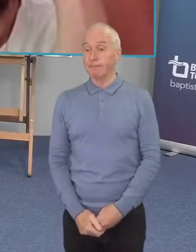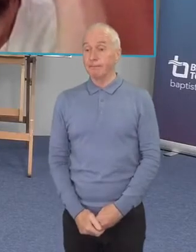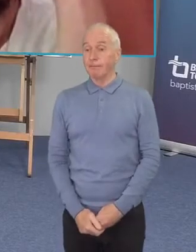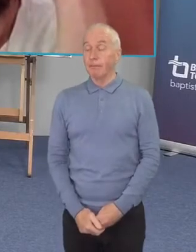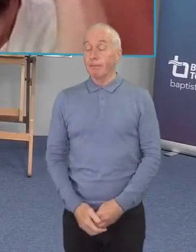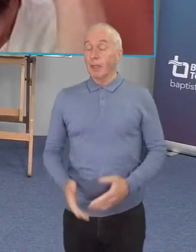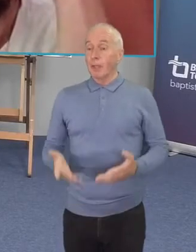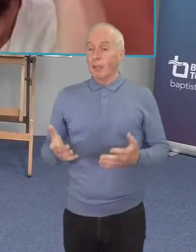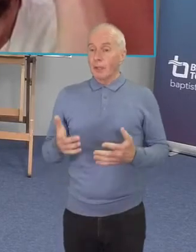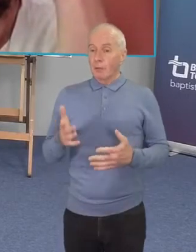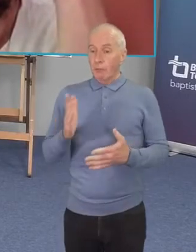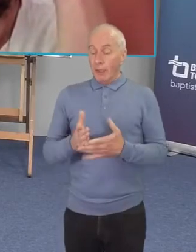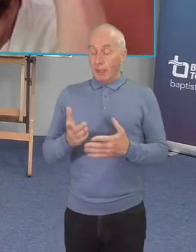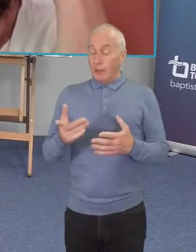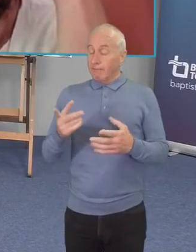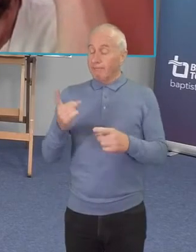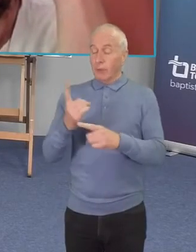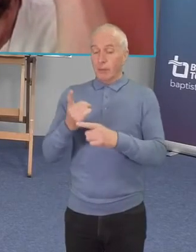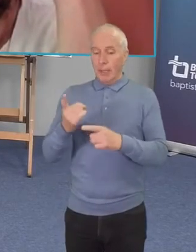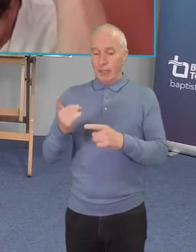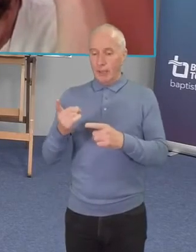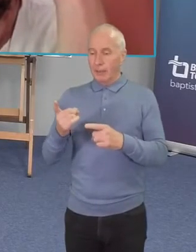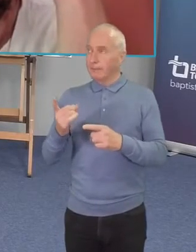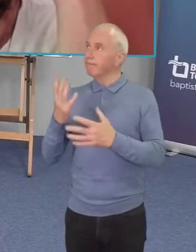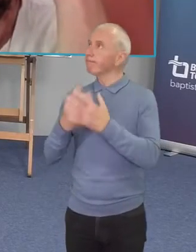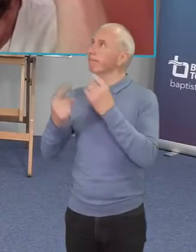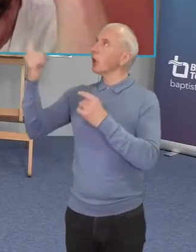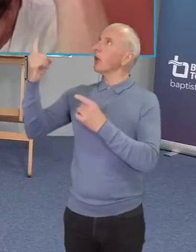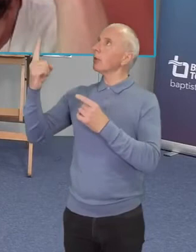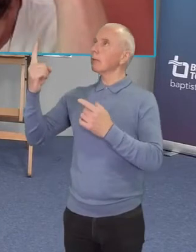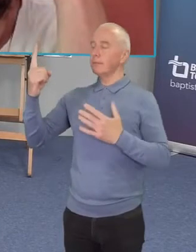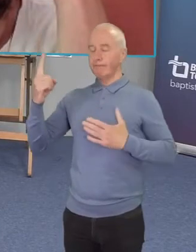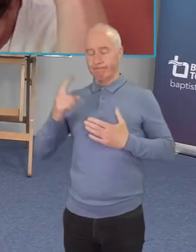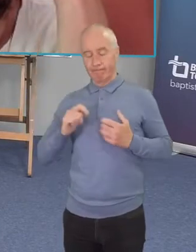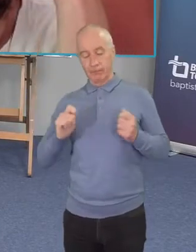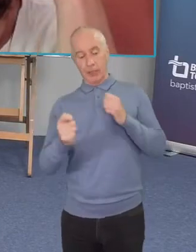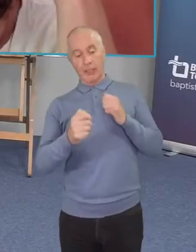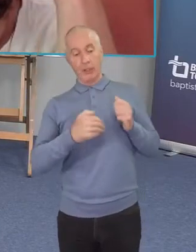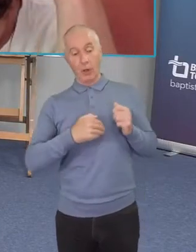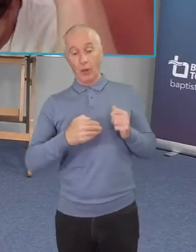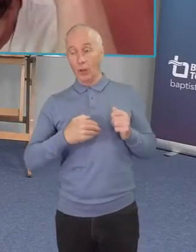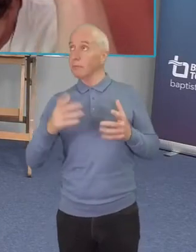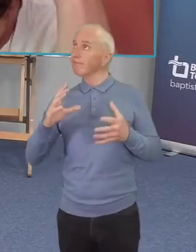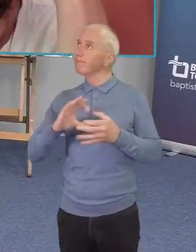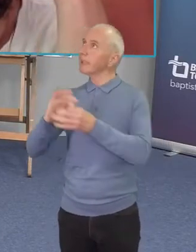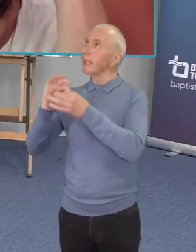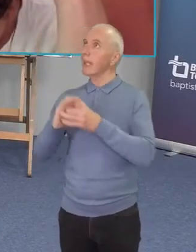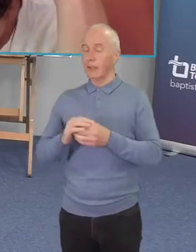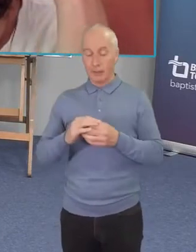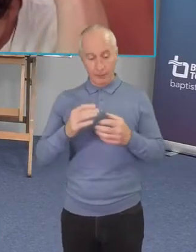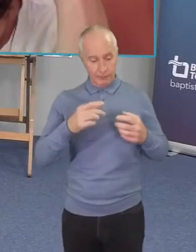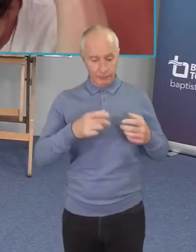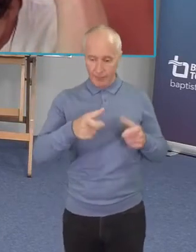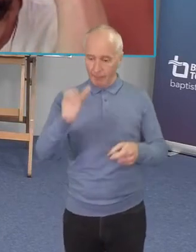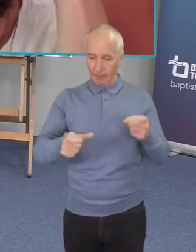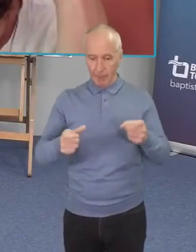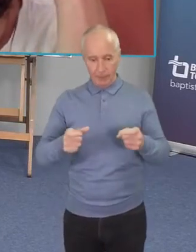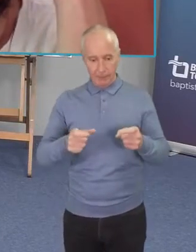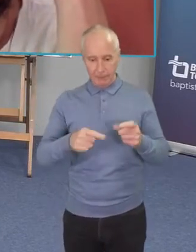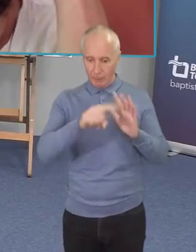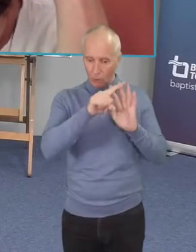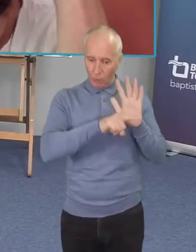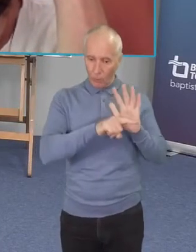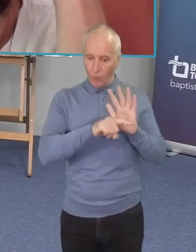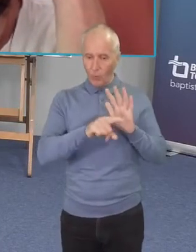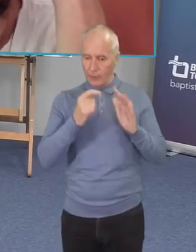to the the bringing together of uh god changing people's hearts and also actually us working perhaps to try and change laws or change the way society's